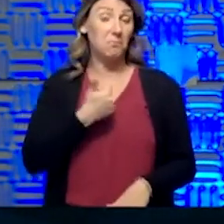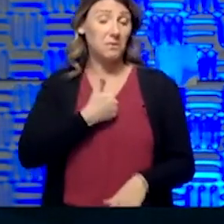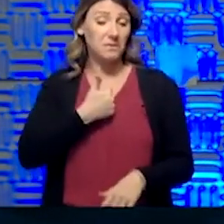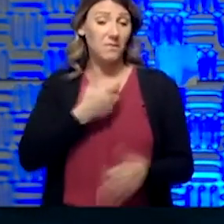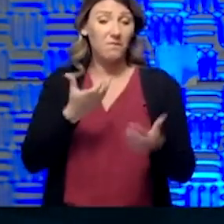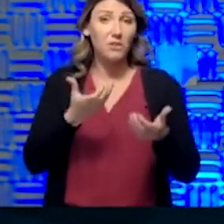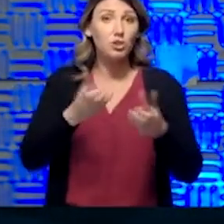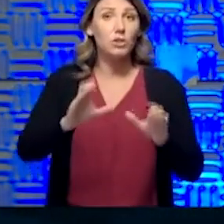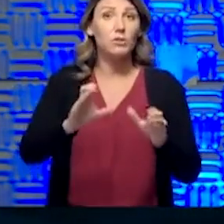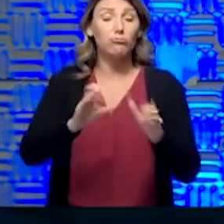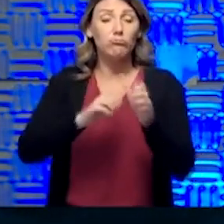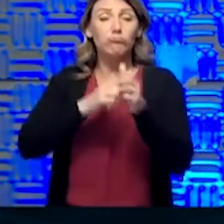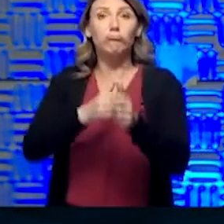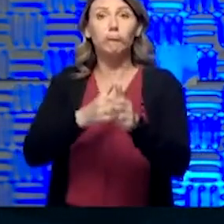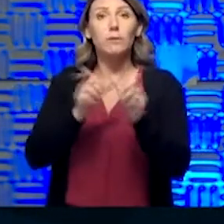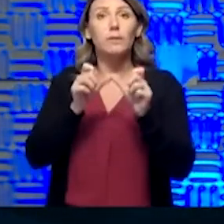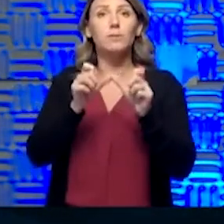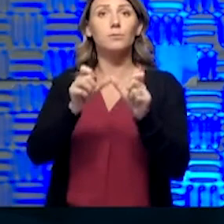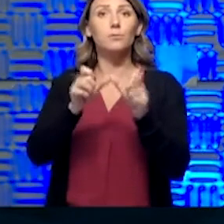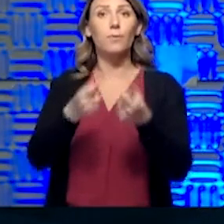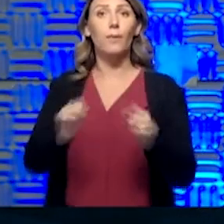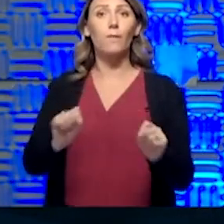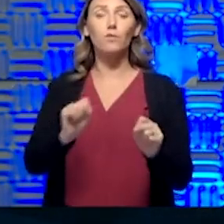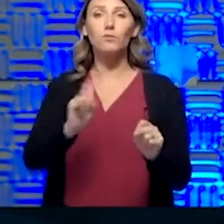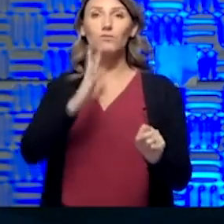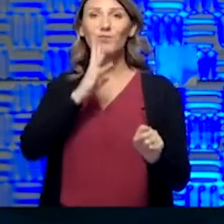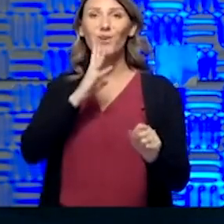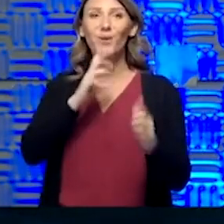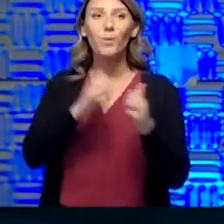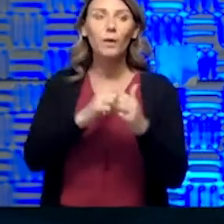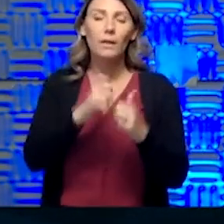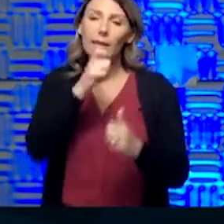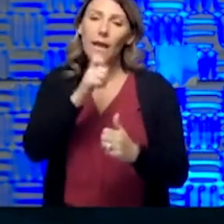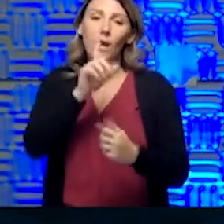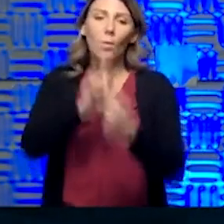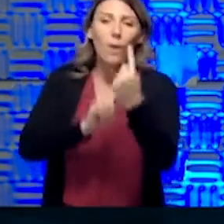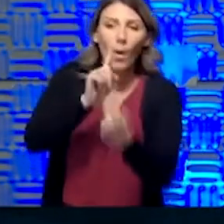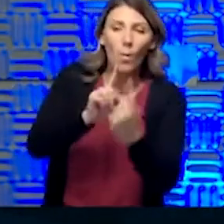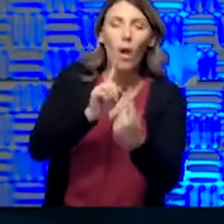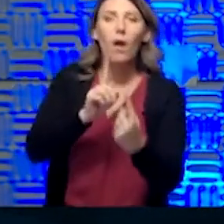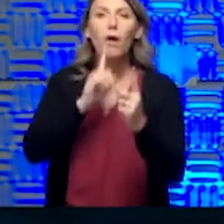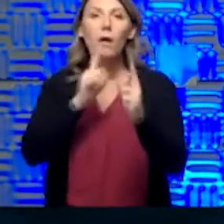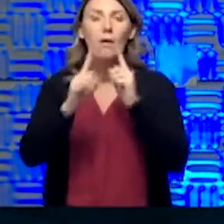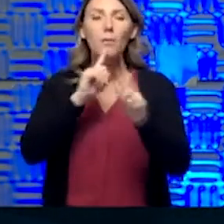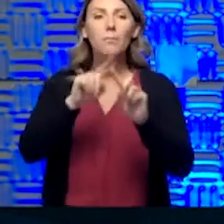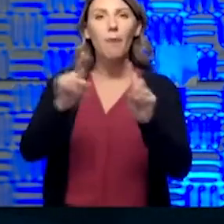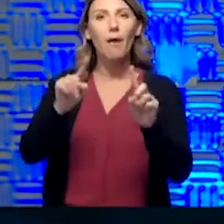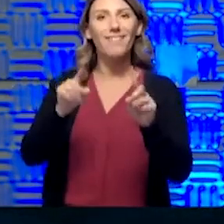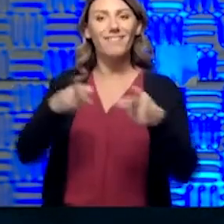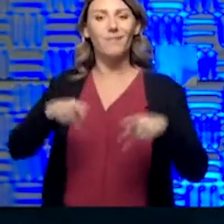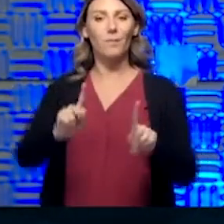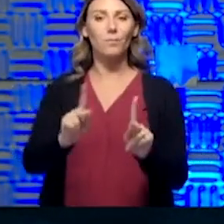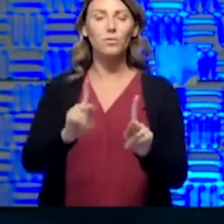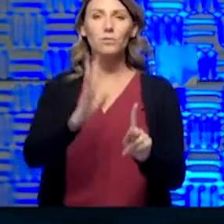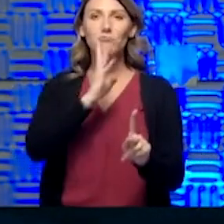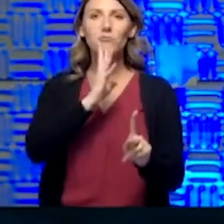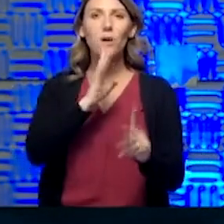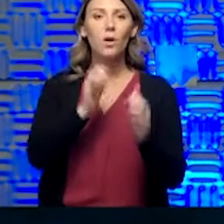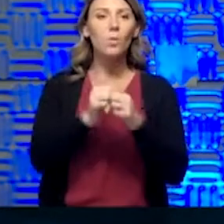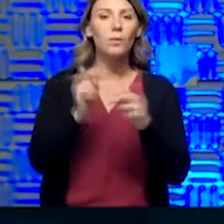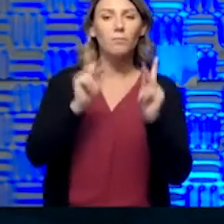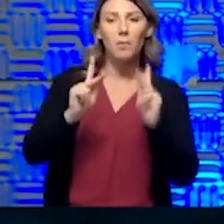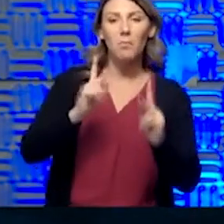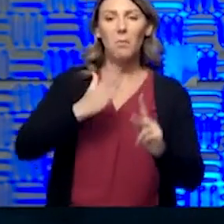efforts to talk to, again, not one-on-one, but the chance to have the opportunity to talk to people, my